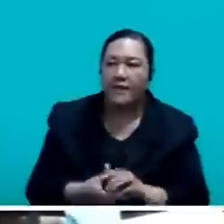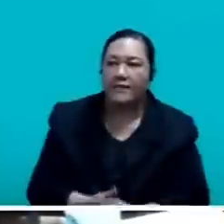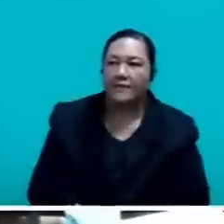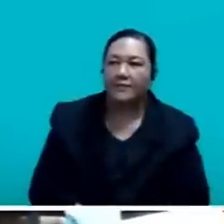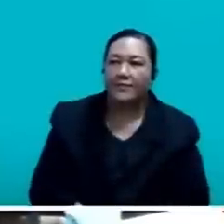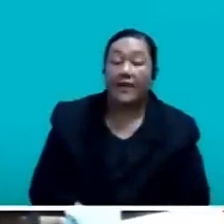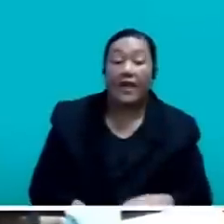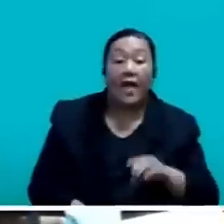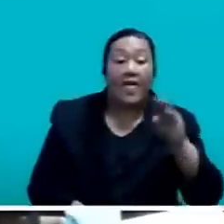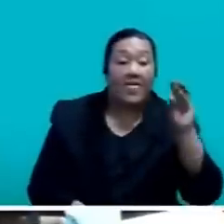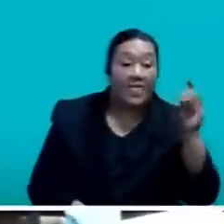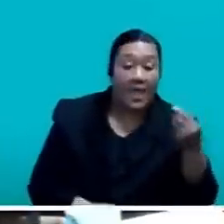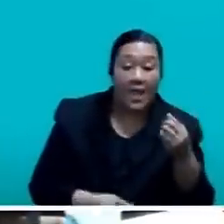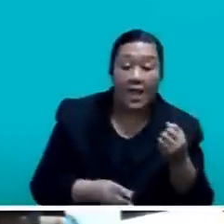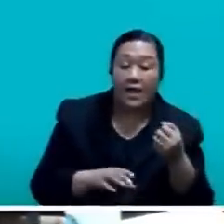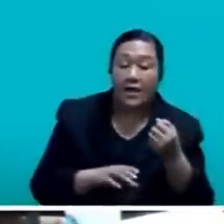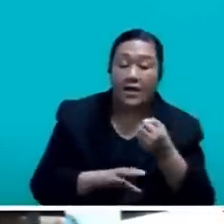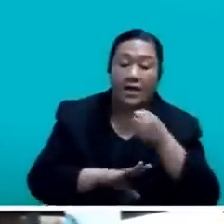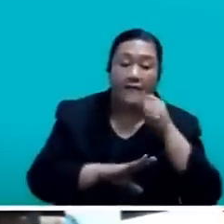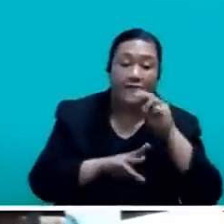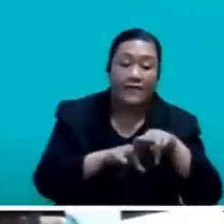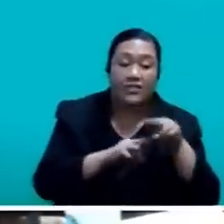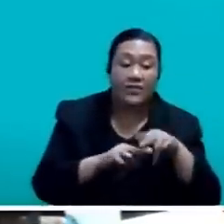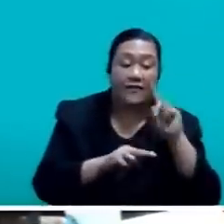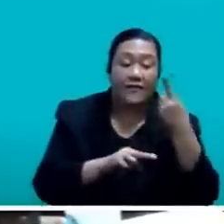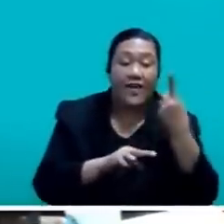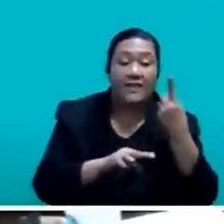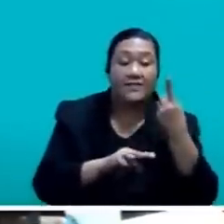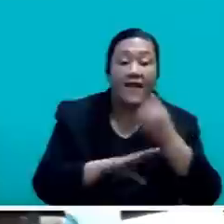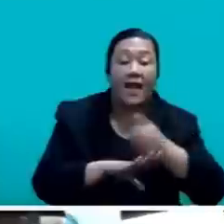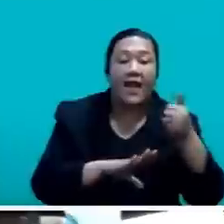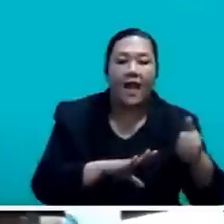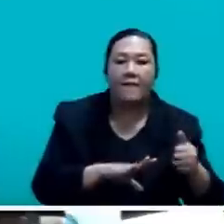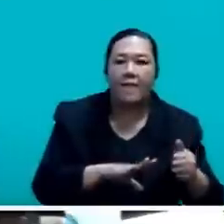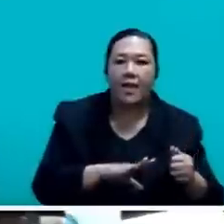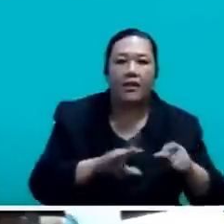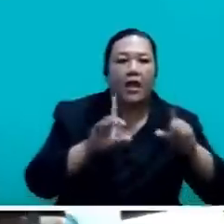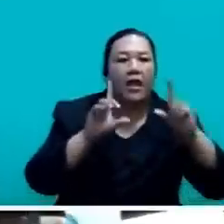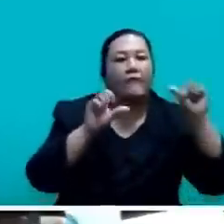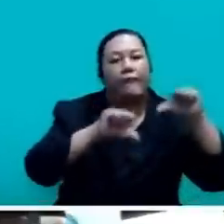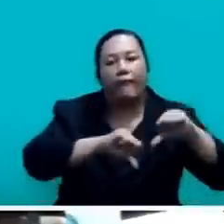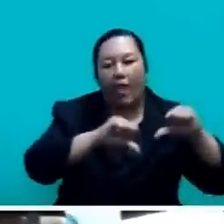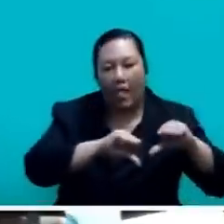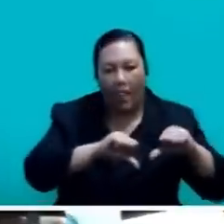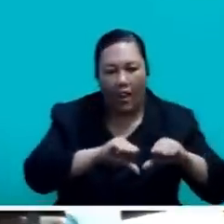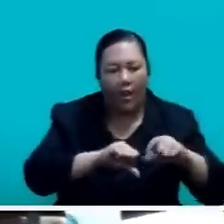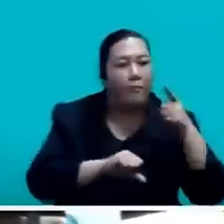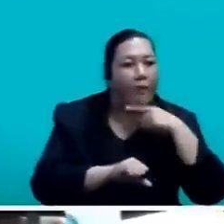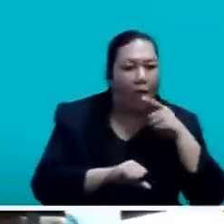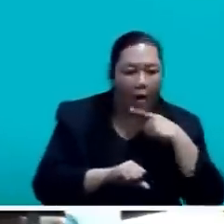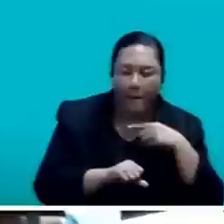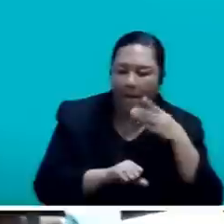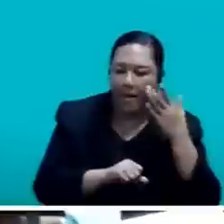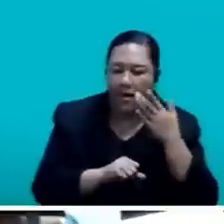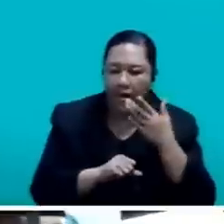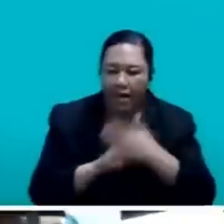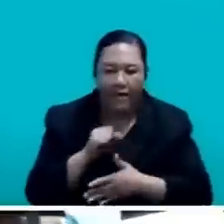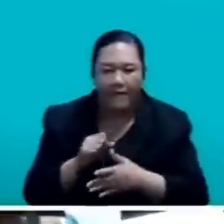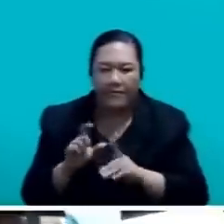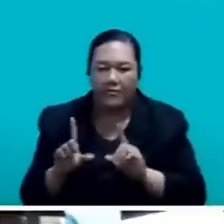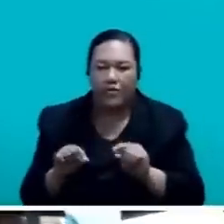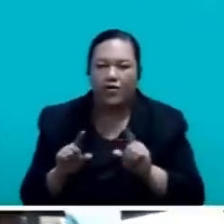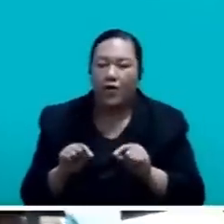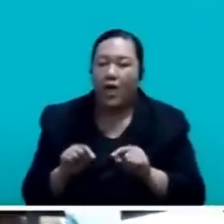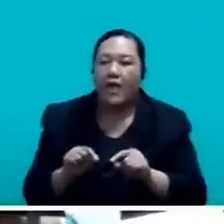big fail in that scorecard. They harp about institutional interference and constitutional